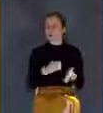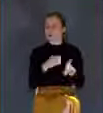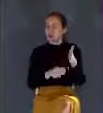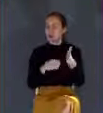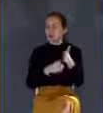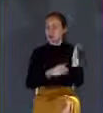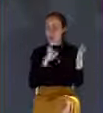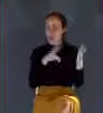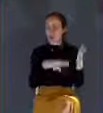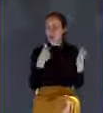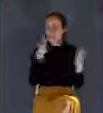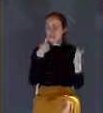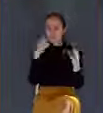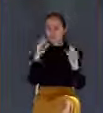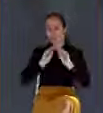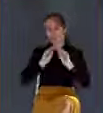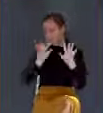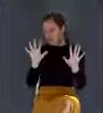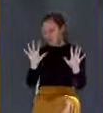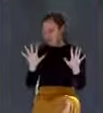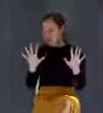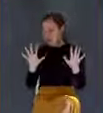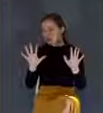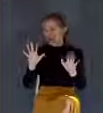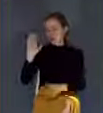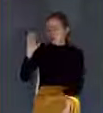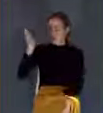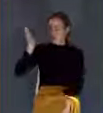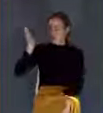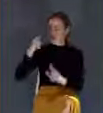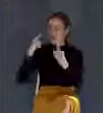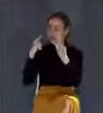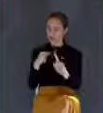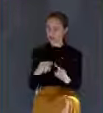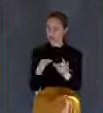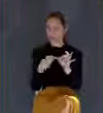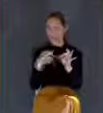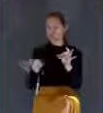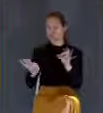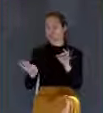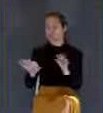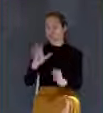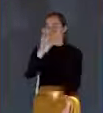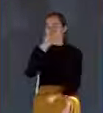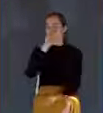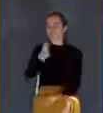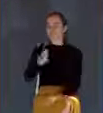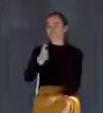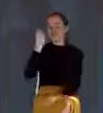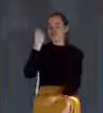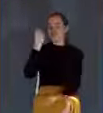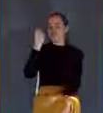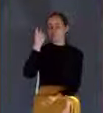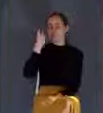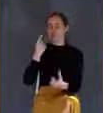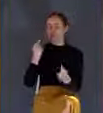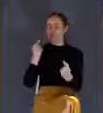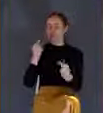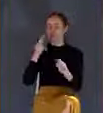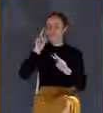The message is so very simple, so very straightforward. We are to be ready.